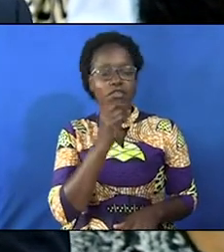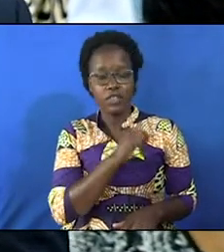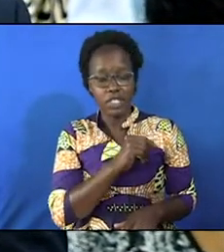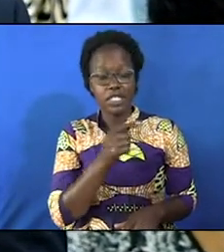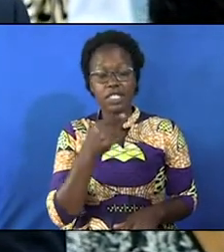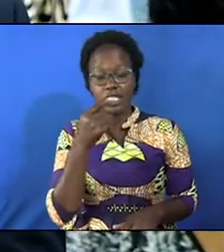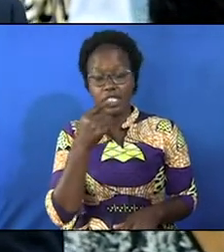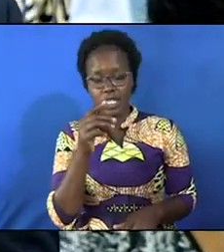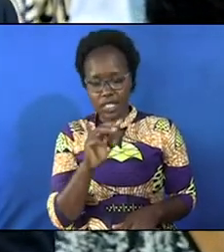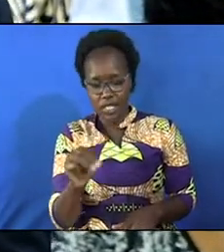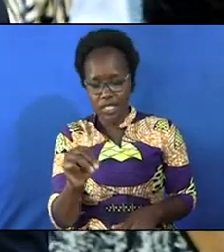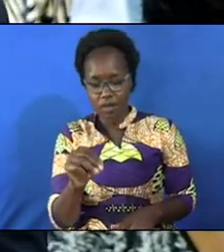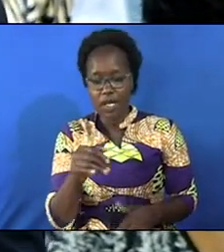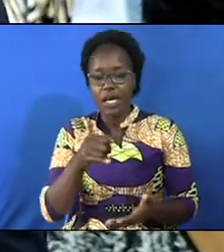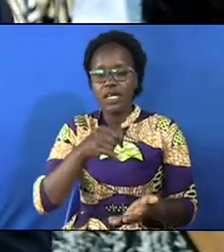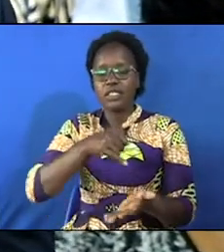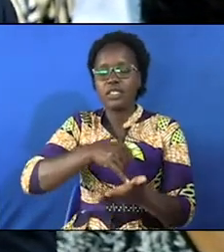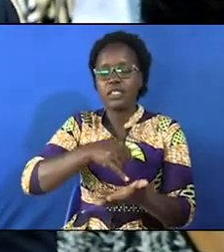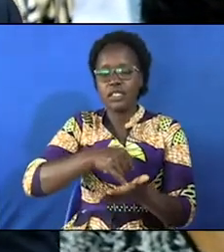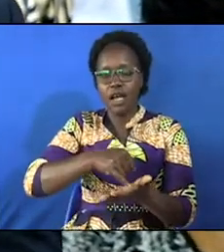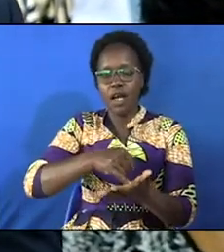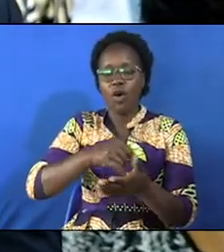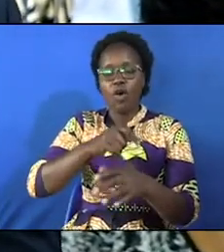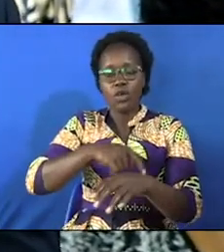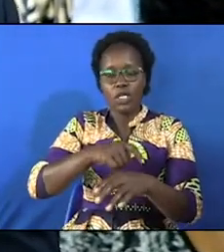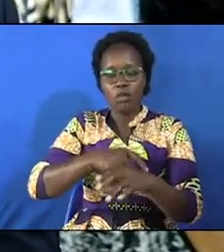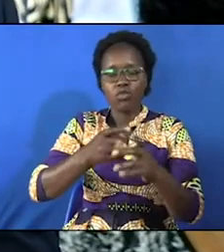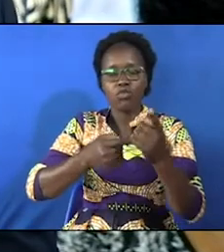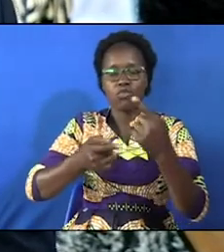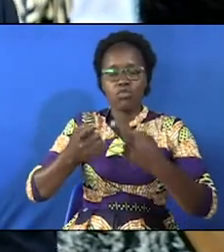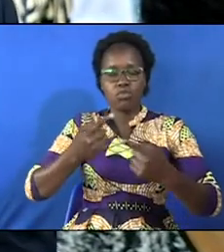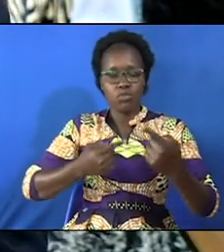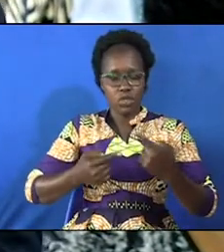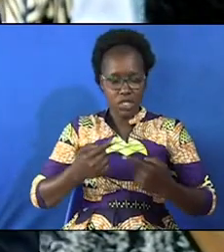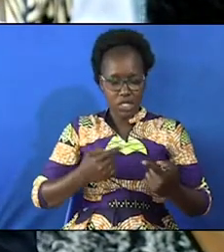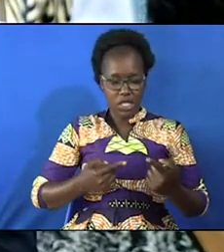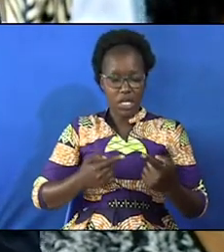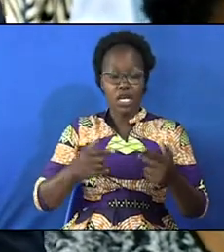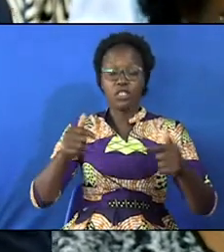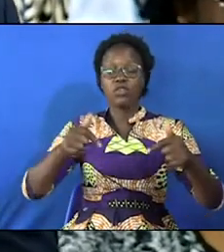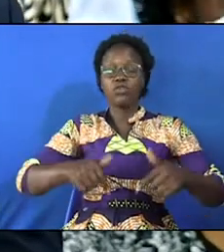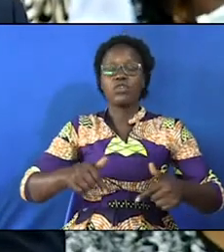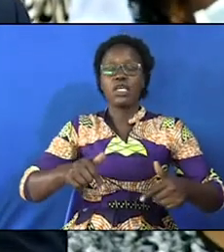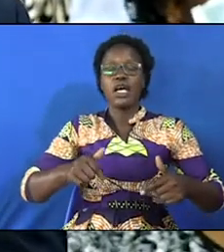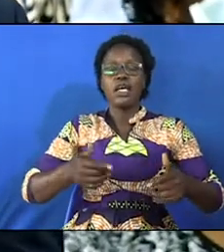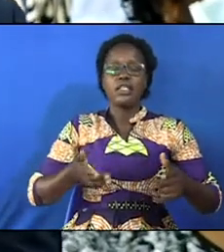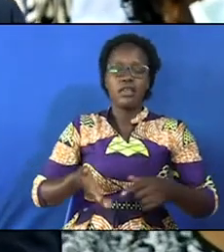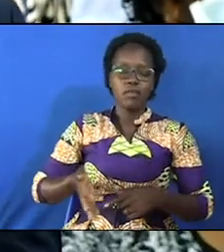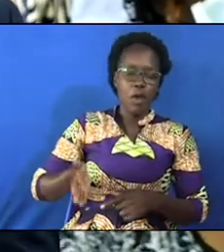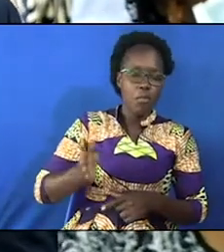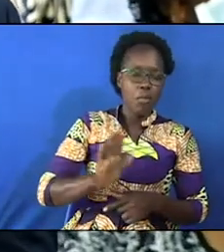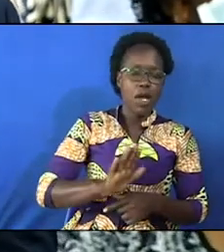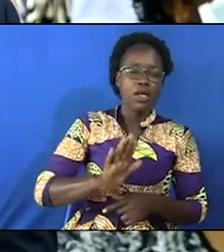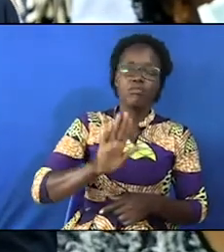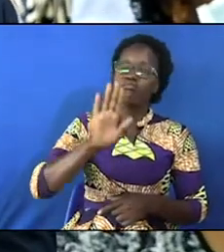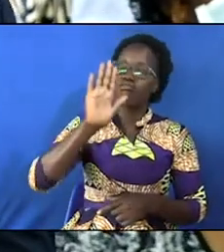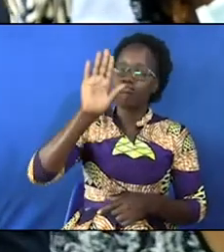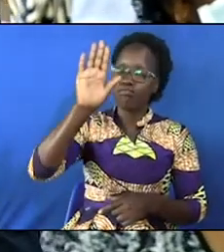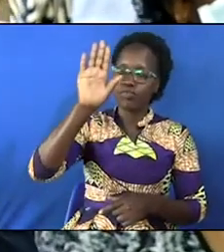it is time to return and today they have returned back to you